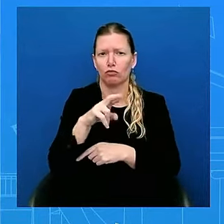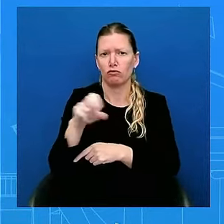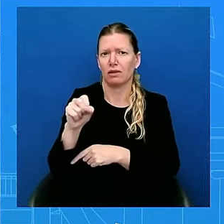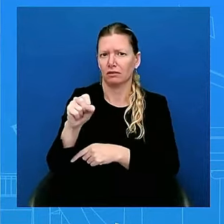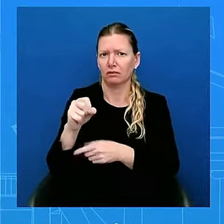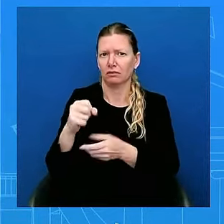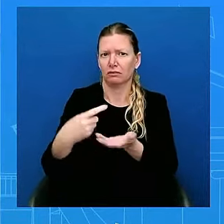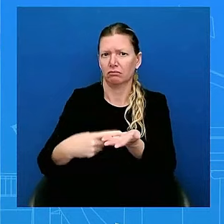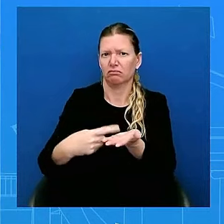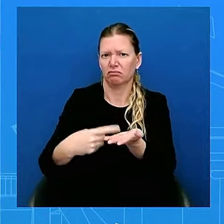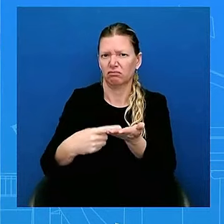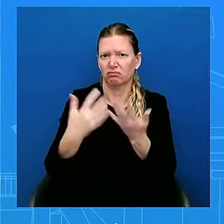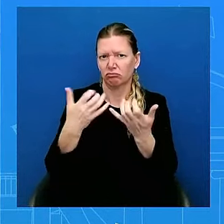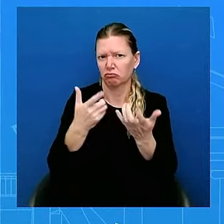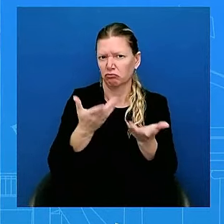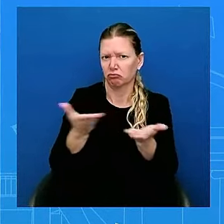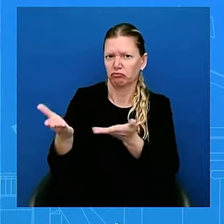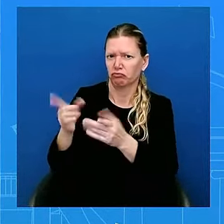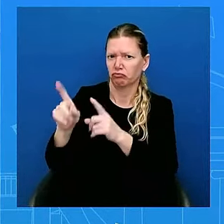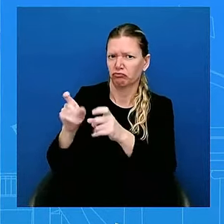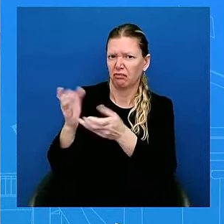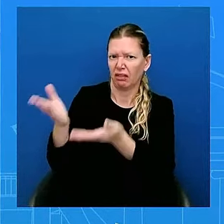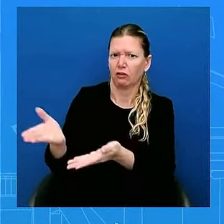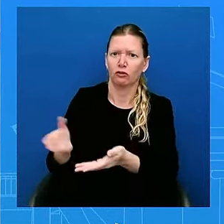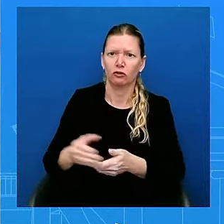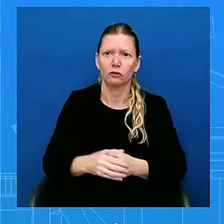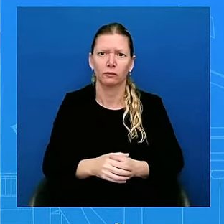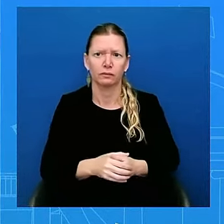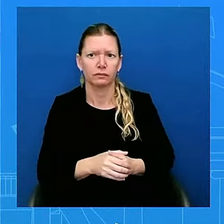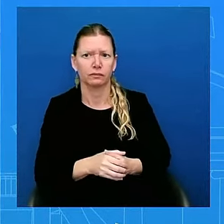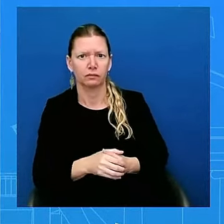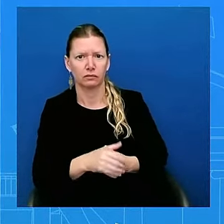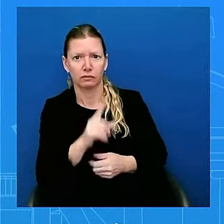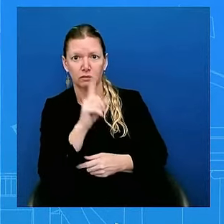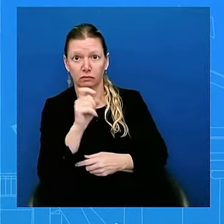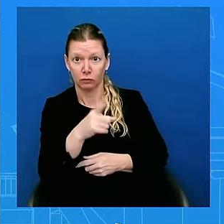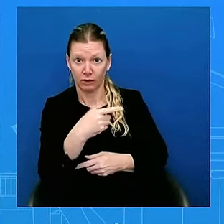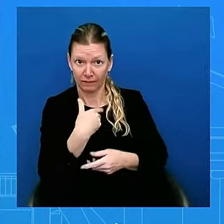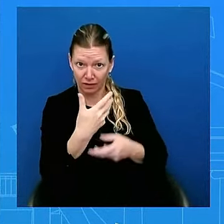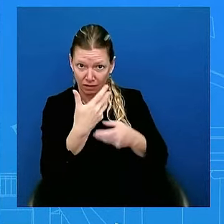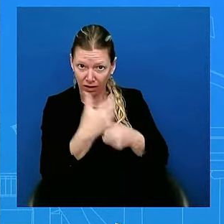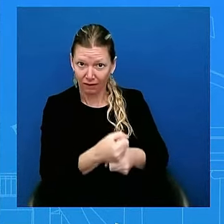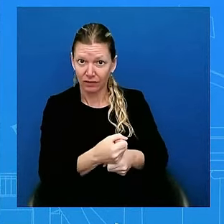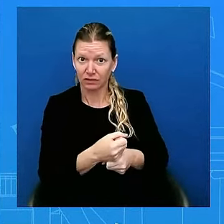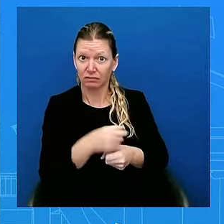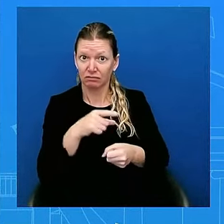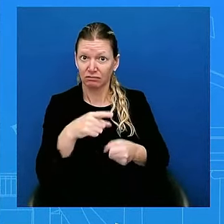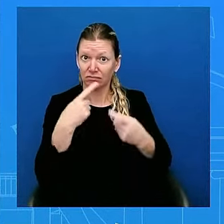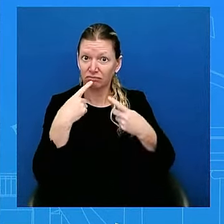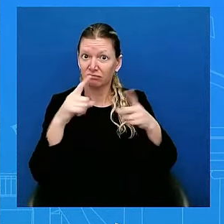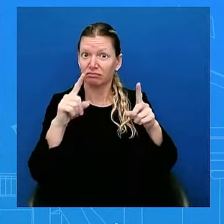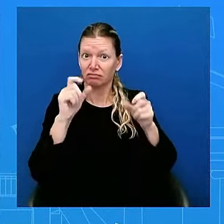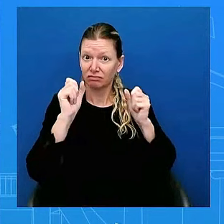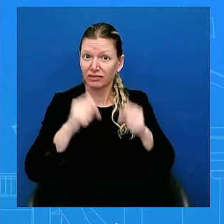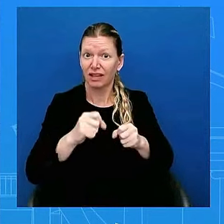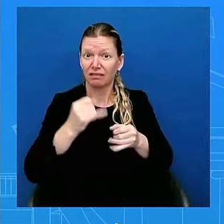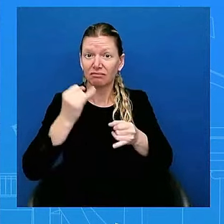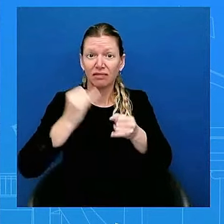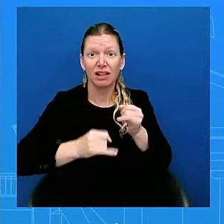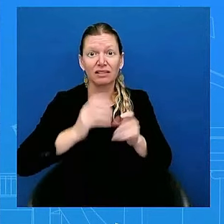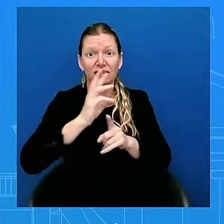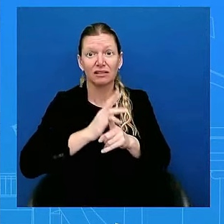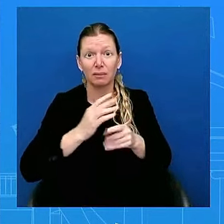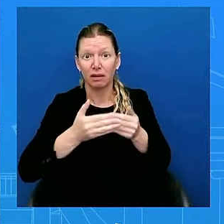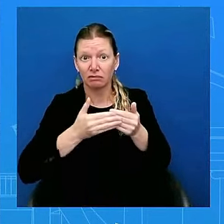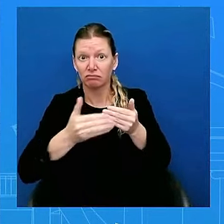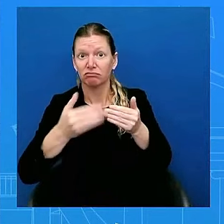any confidence that this is really an achievable goal in his last six months? I believe that the President is optimistic. This is